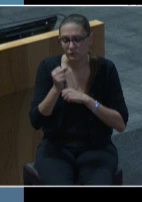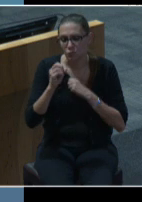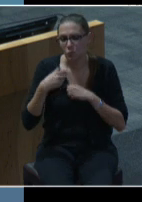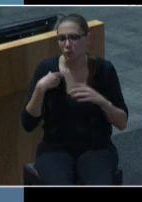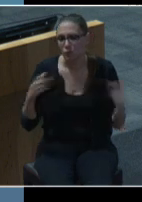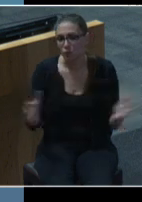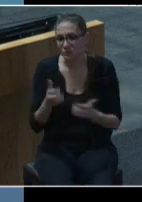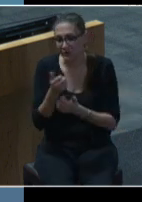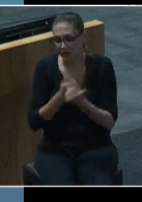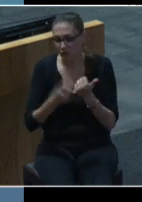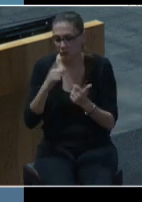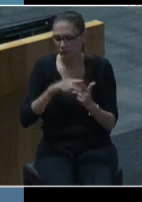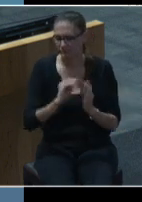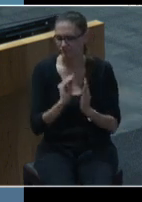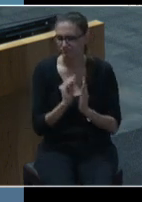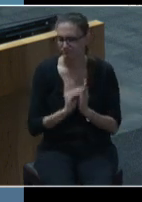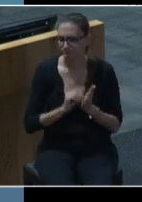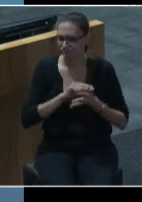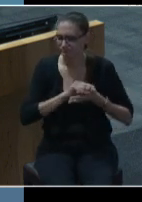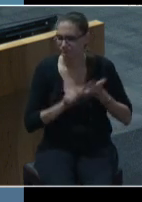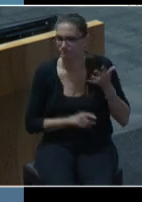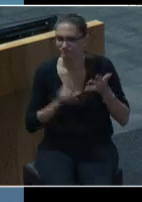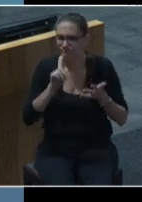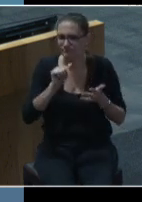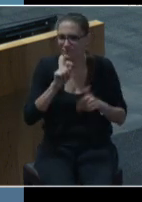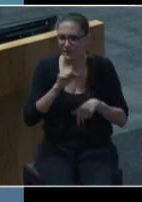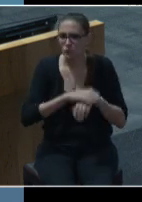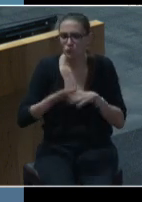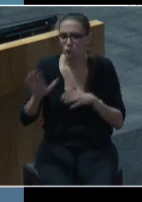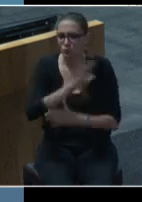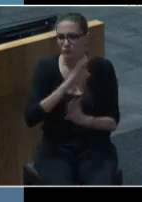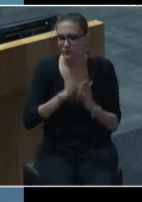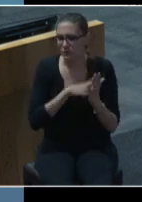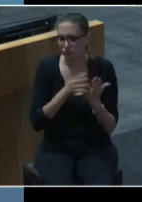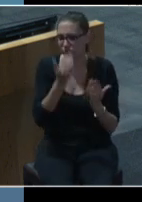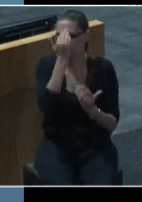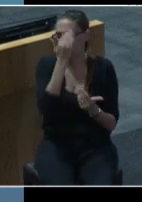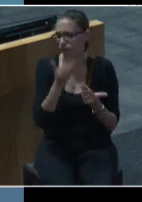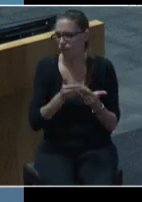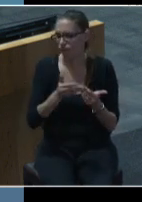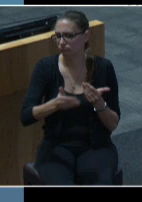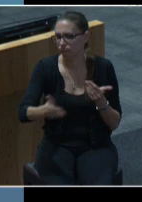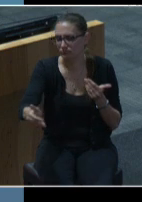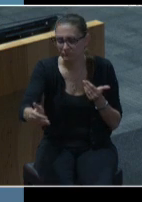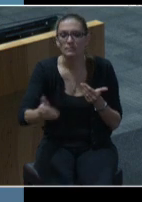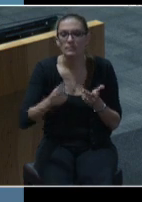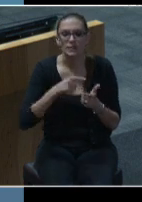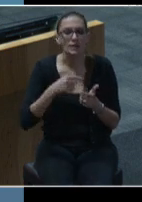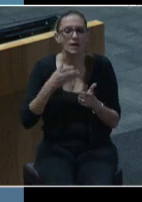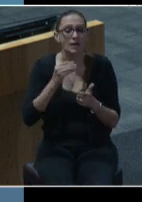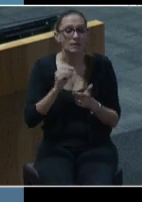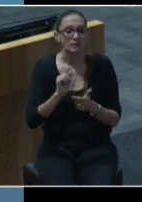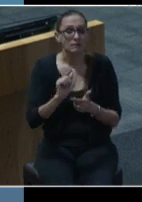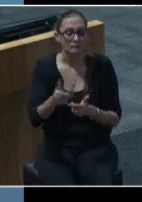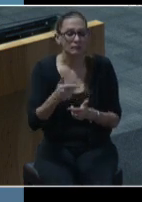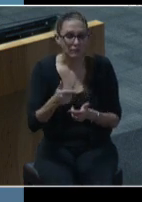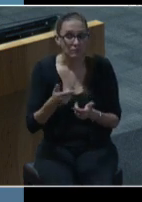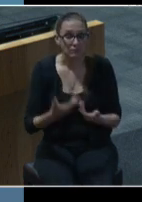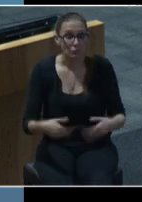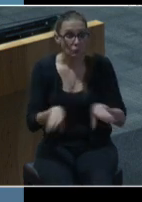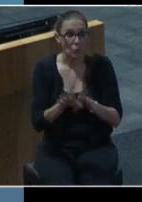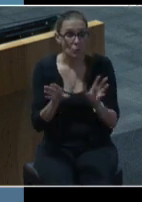note those dates on their calendar and I will review them again at the conclusion